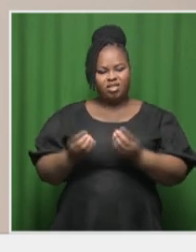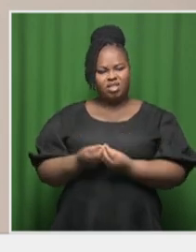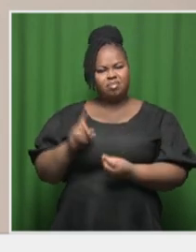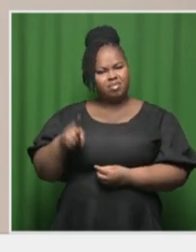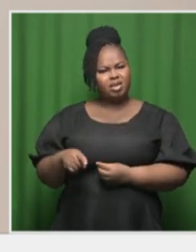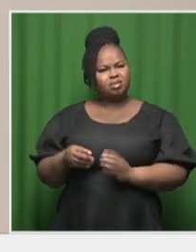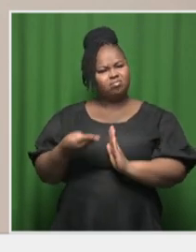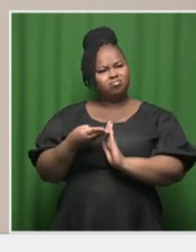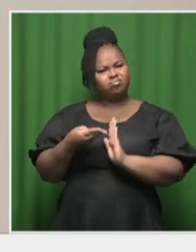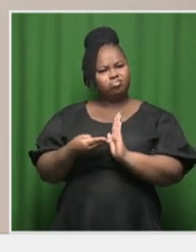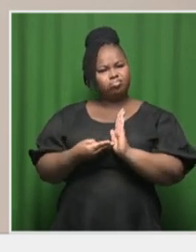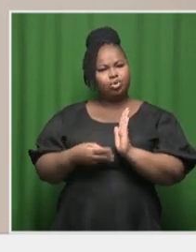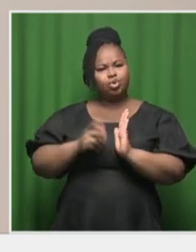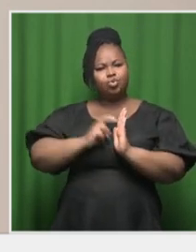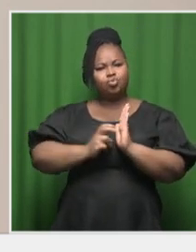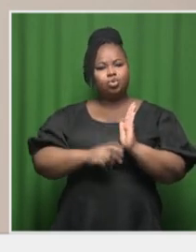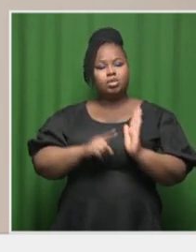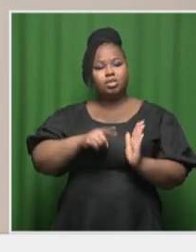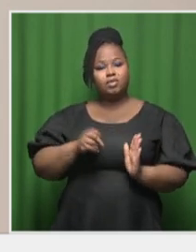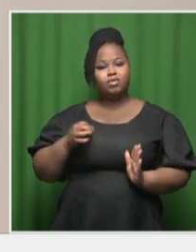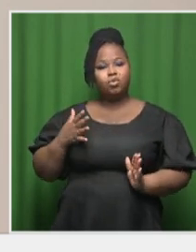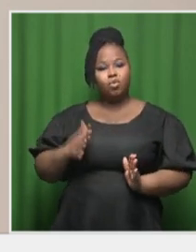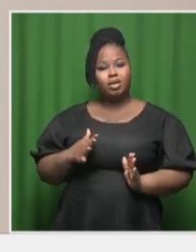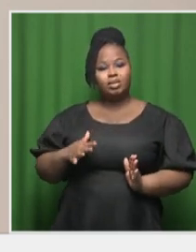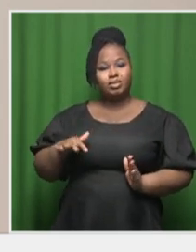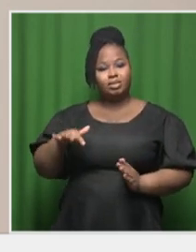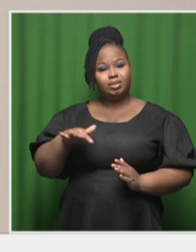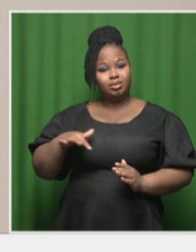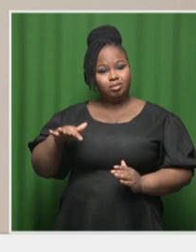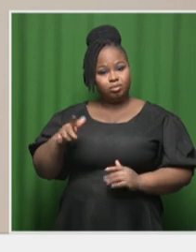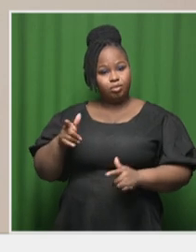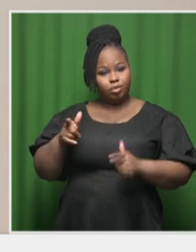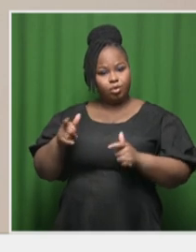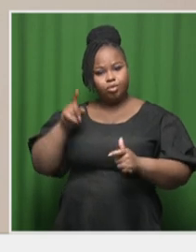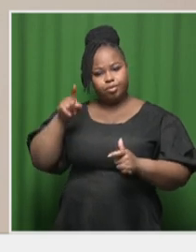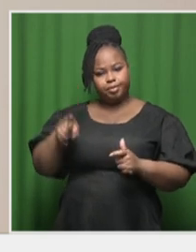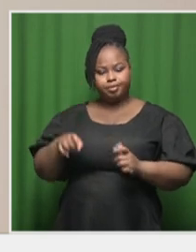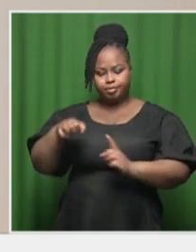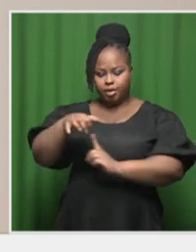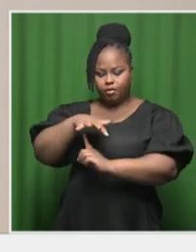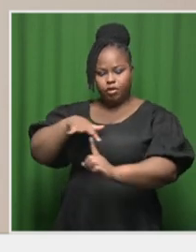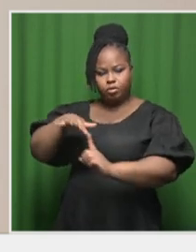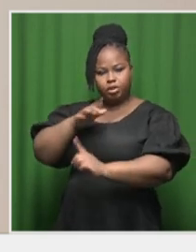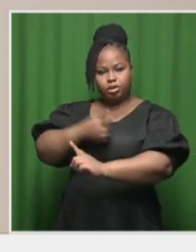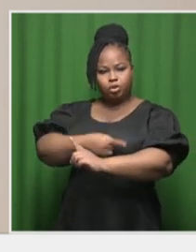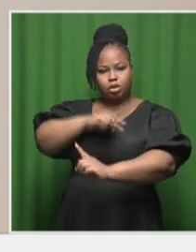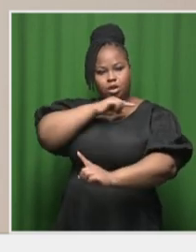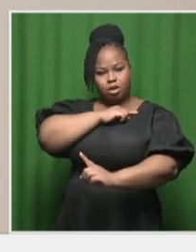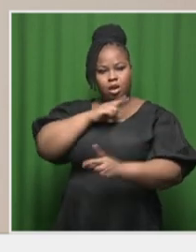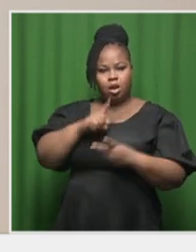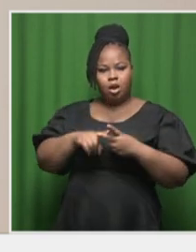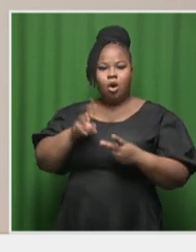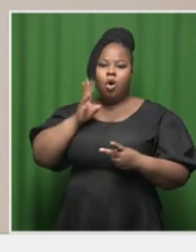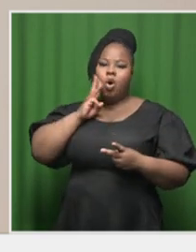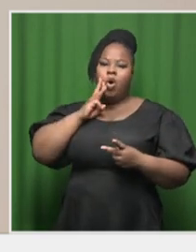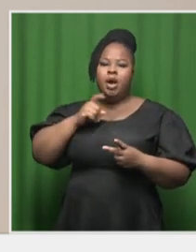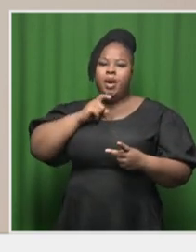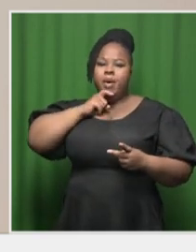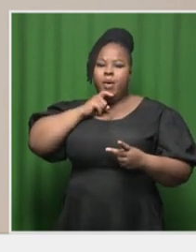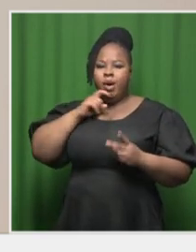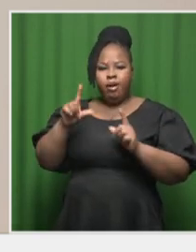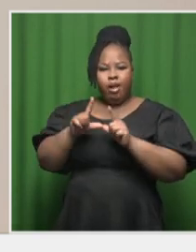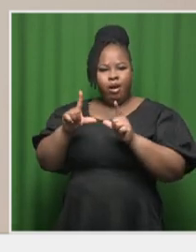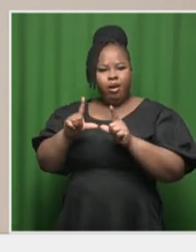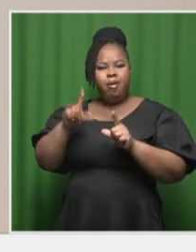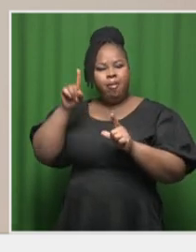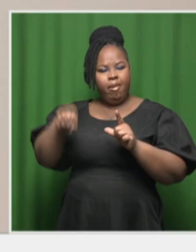case. For you to run a facility like that, you need to have your environmental authorizations, your water use licenses. That's